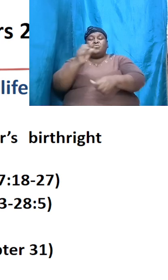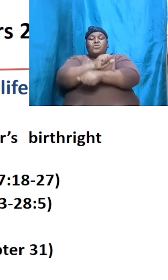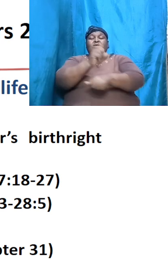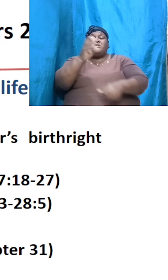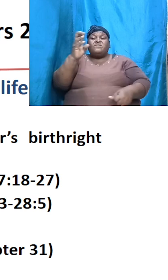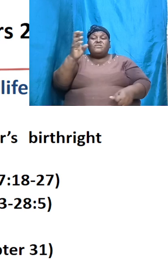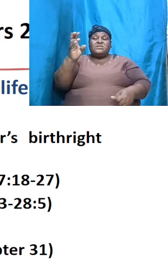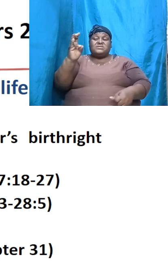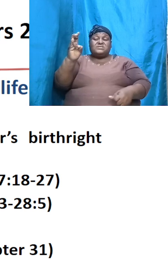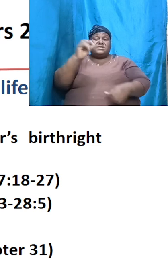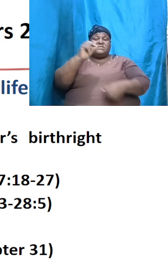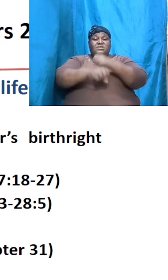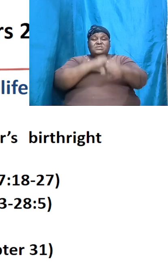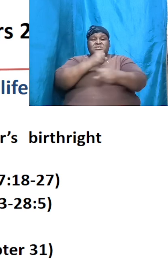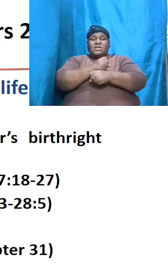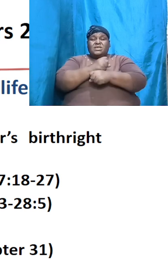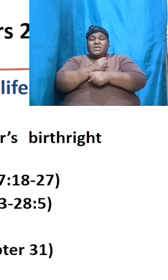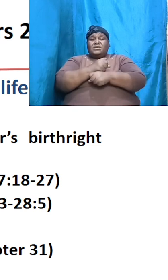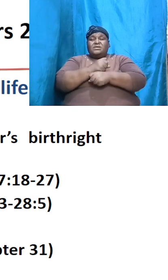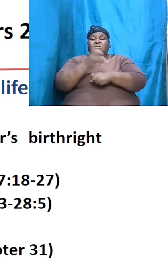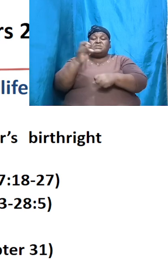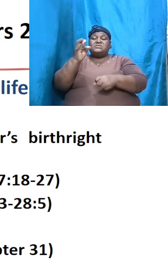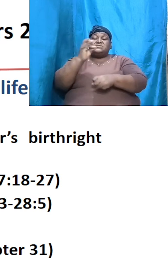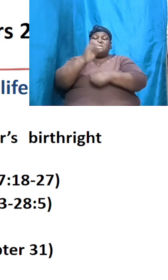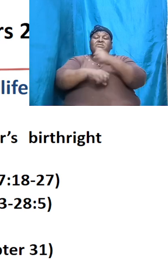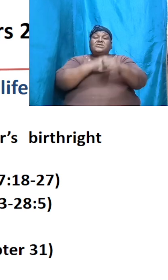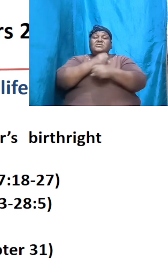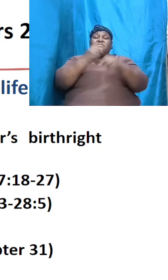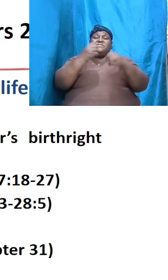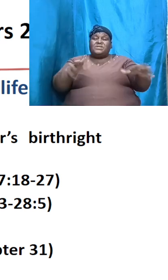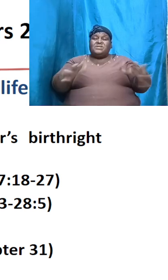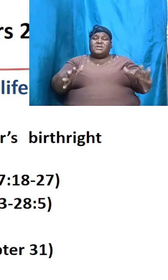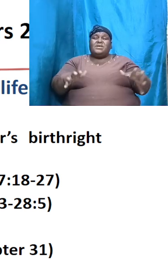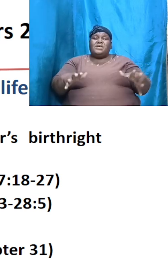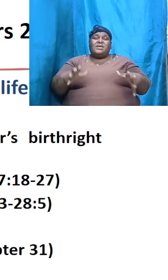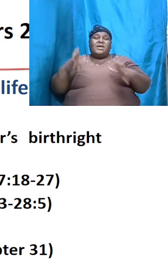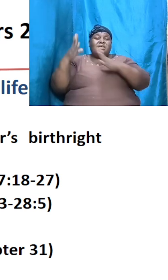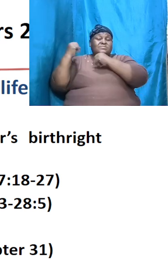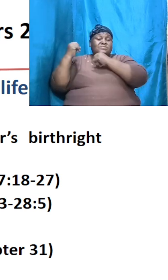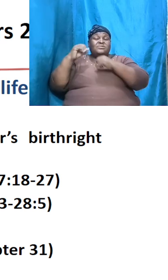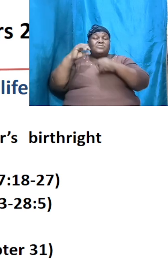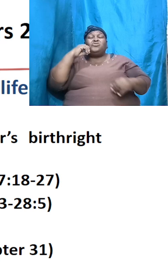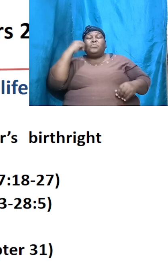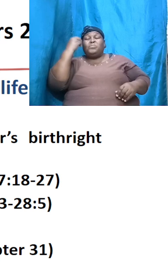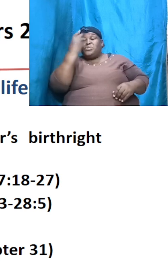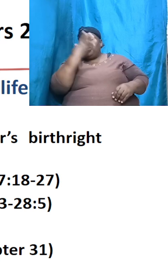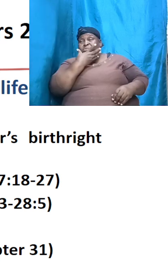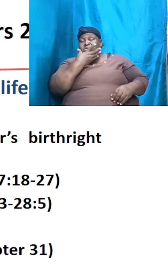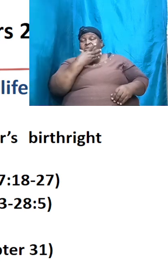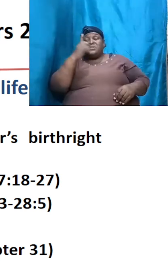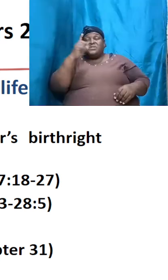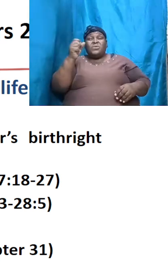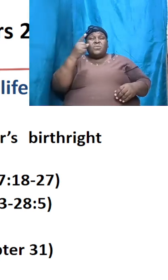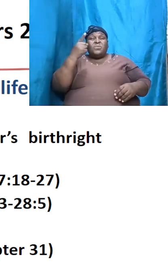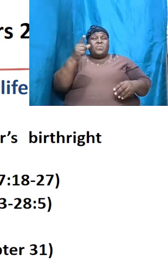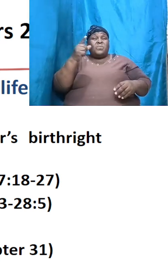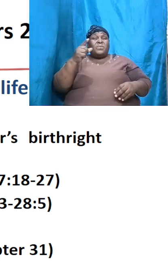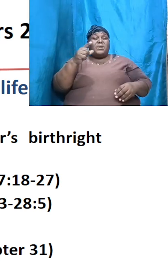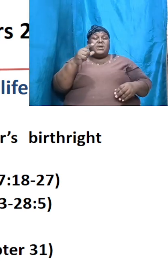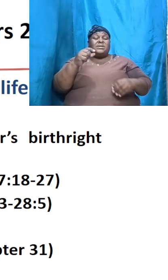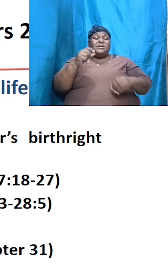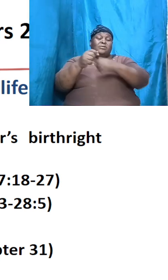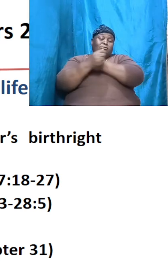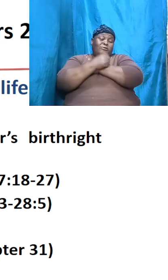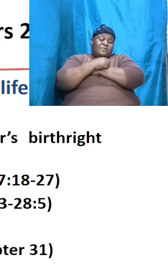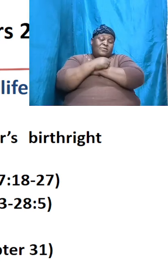at the end of the seven year period he was expecting the beauty the one he loved only to